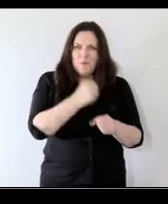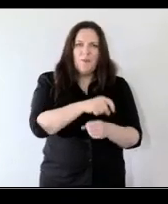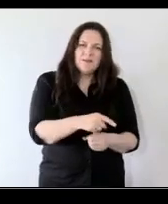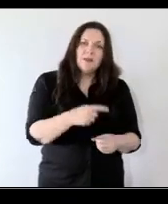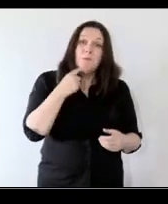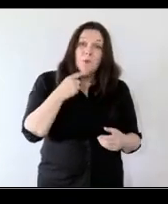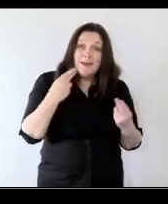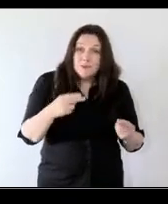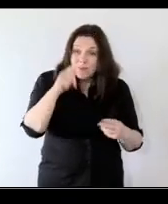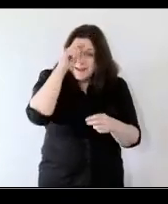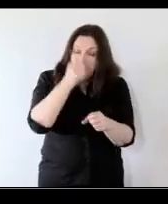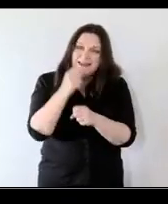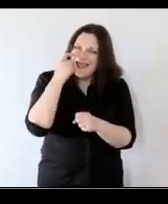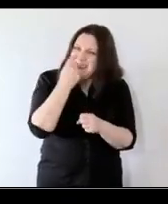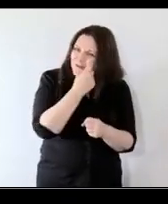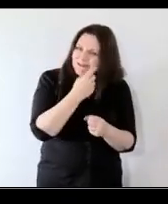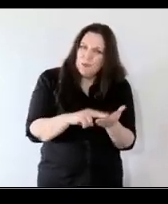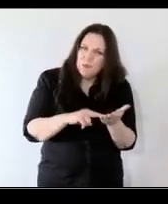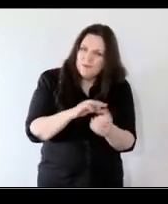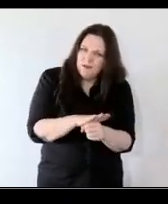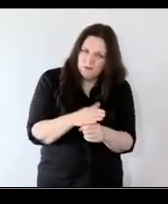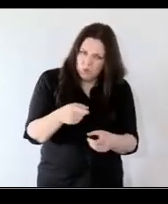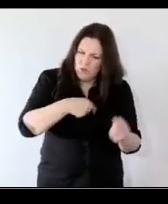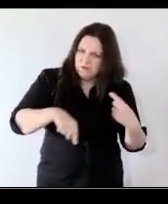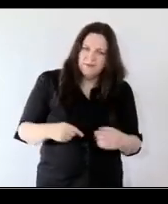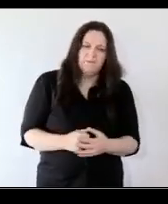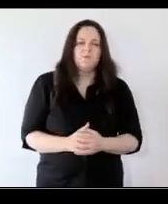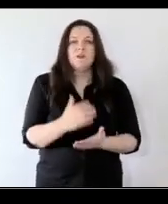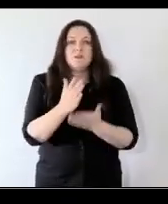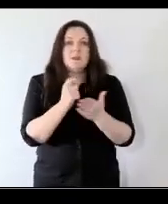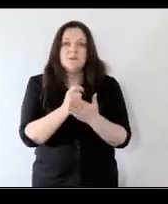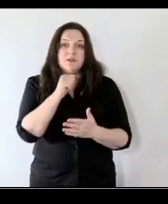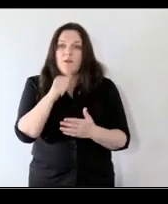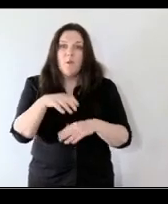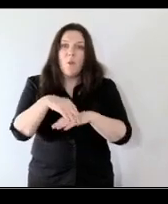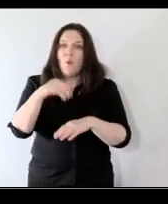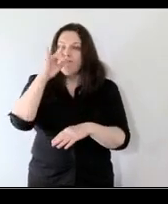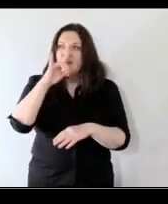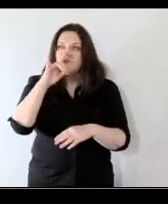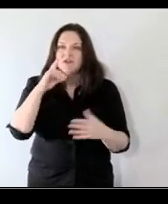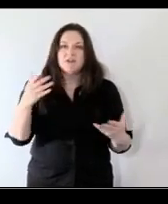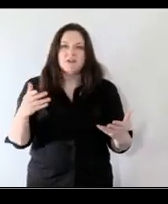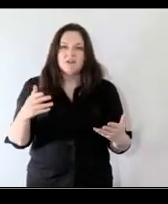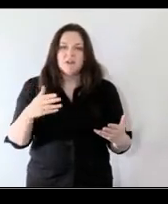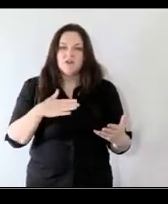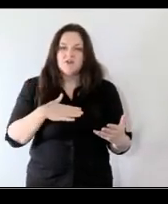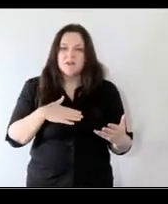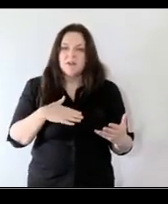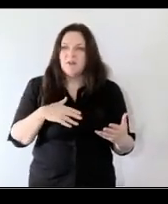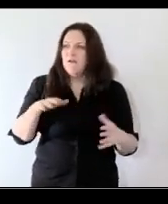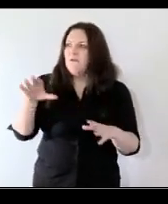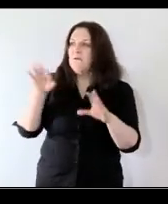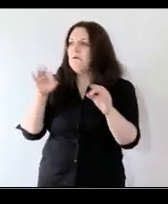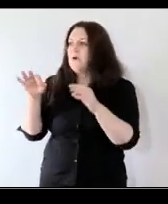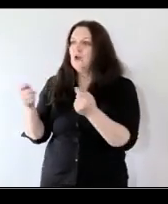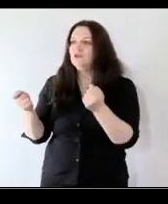evidence that are useful to us and sometimes it's not the old-fashioned um randomized control trial